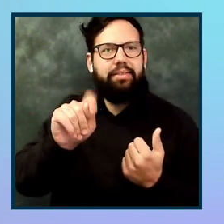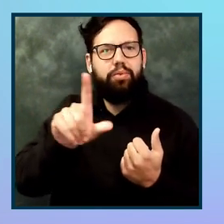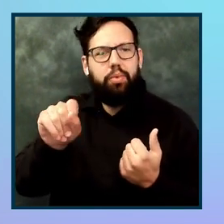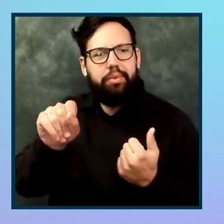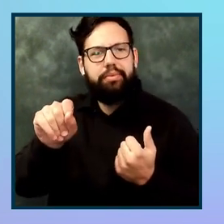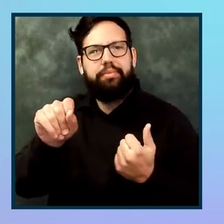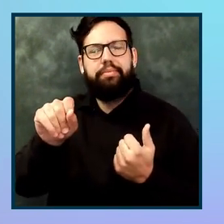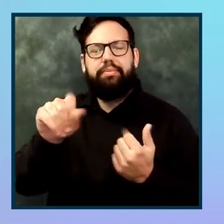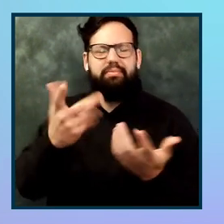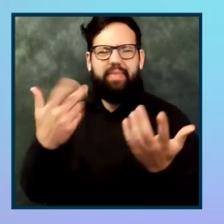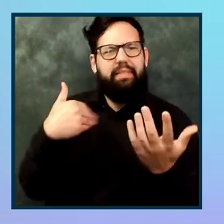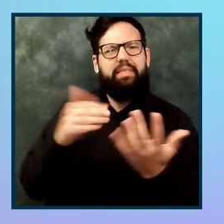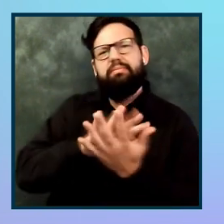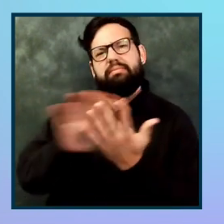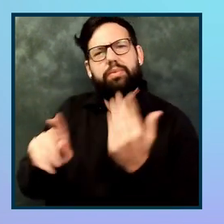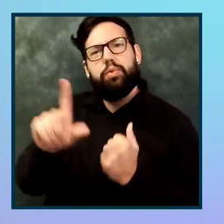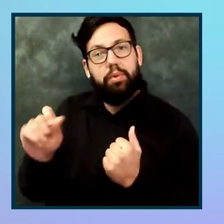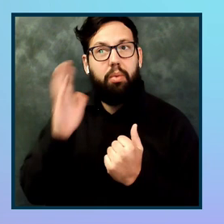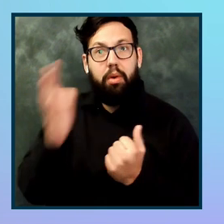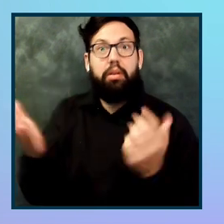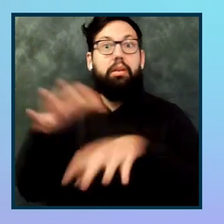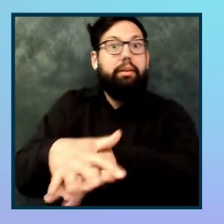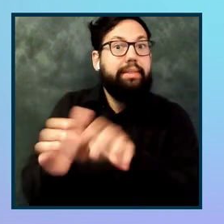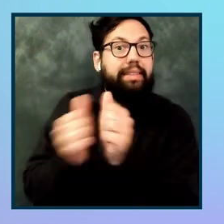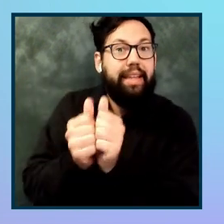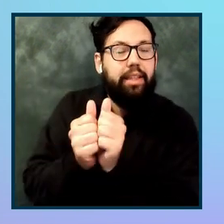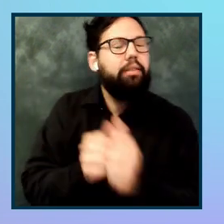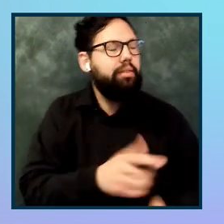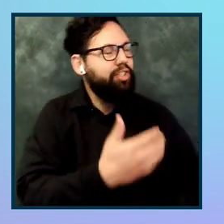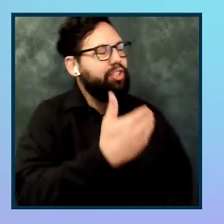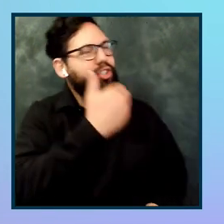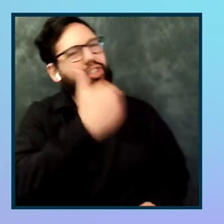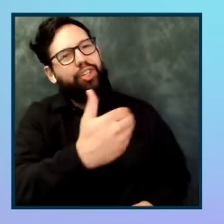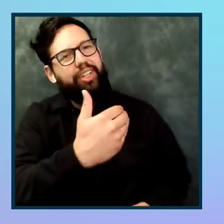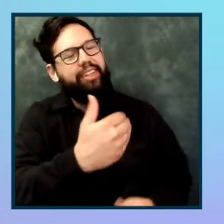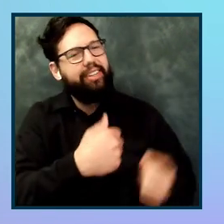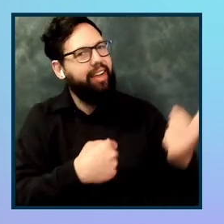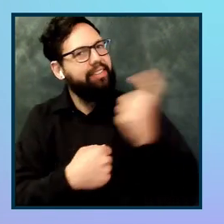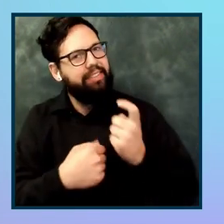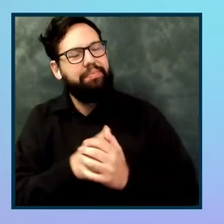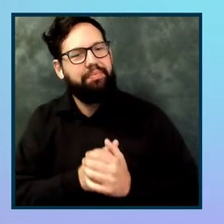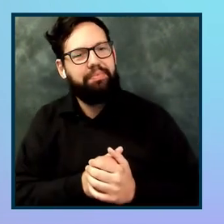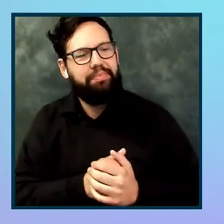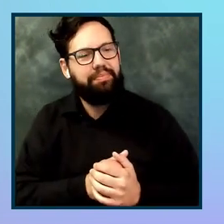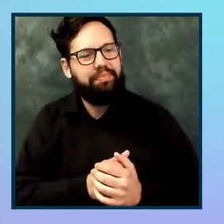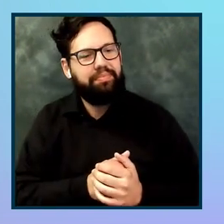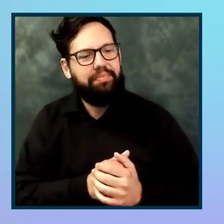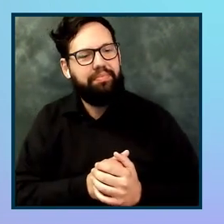variety of other tools. Yeah, that's a very good question. I wouldn't